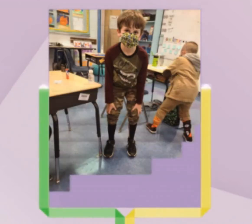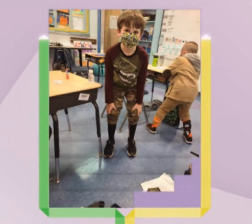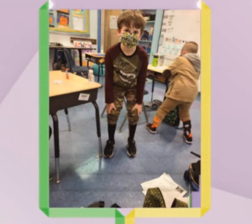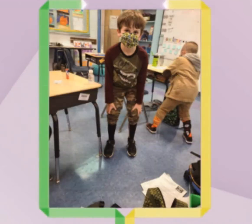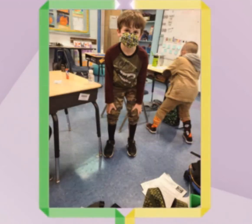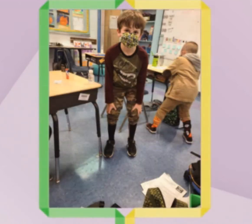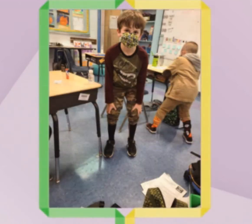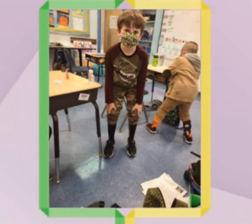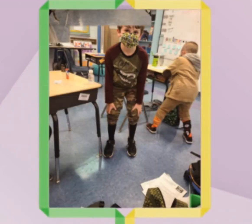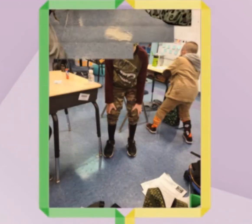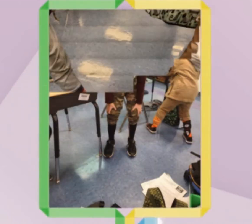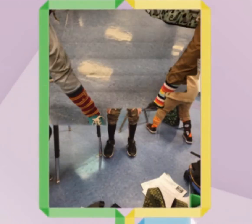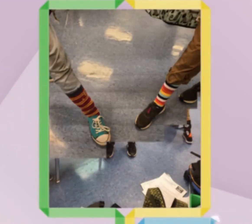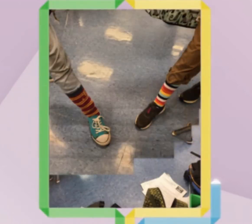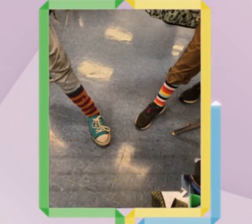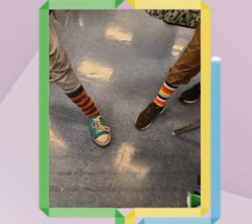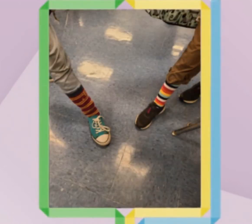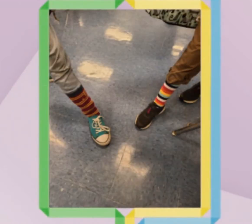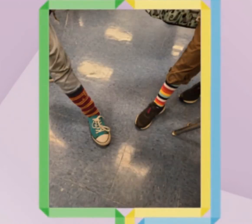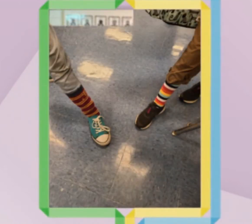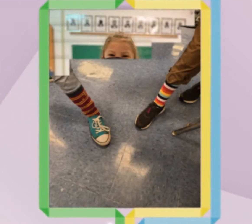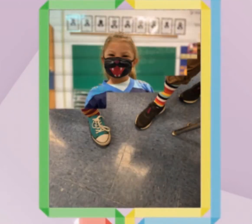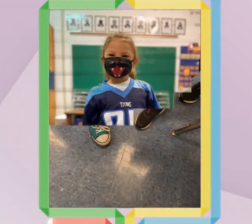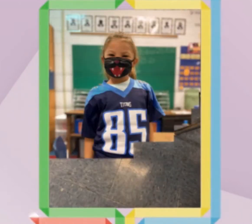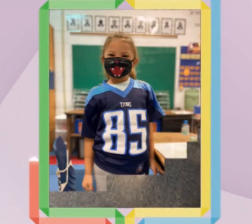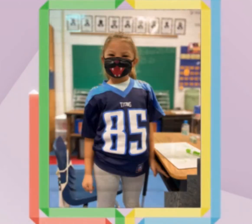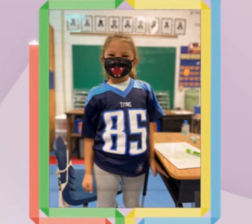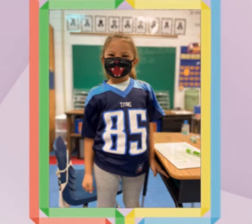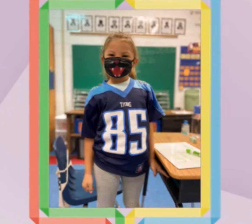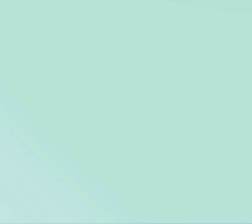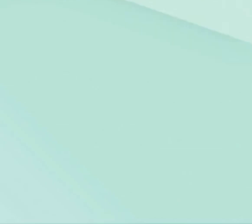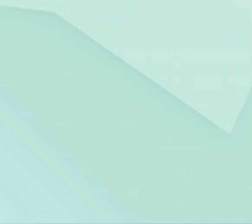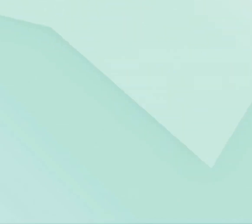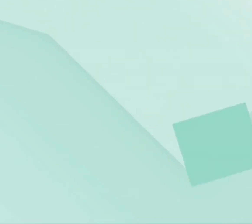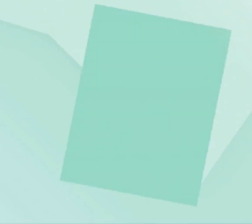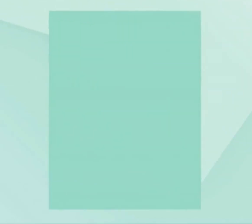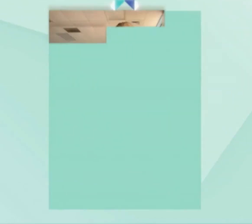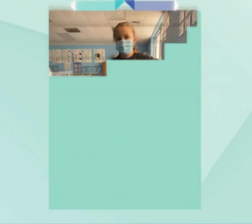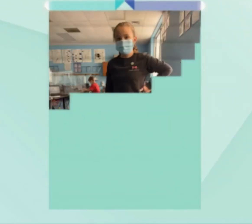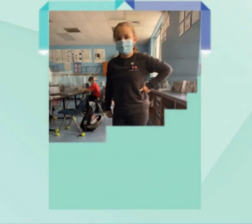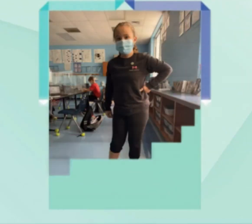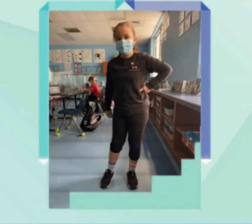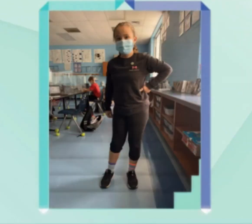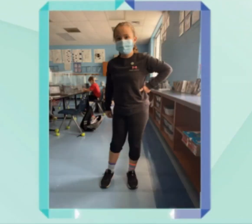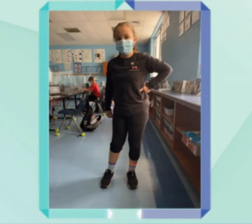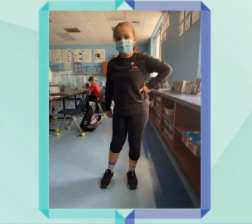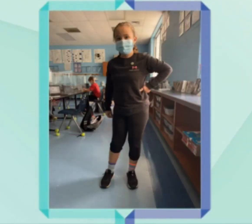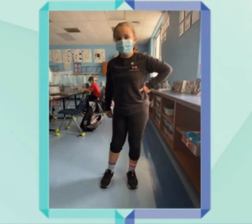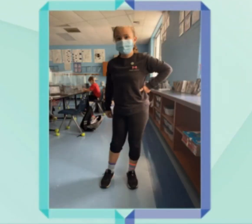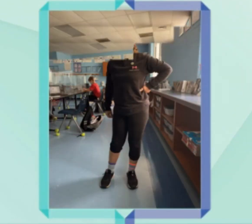Hi, Mustangs. You know, at Medivy Elementary School, we just love our students. We want you to be happy, healthy,